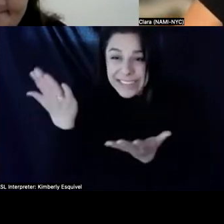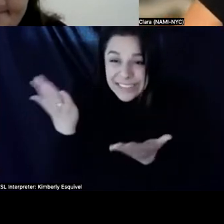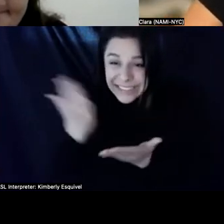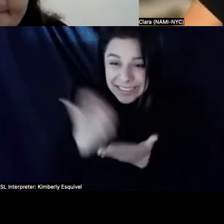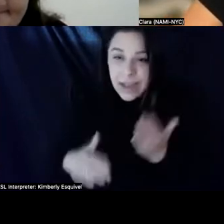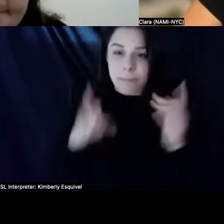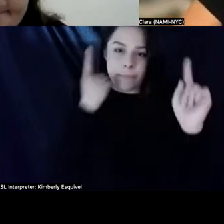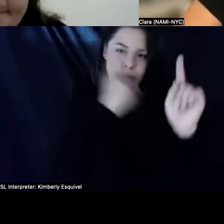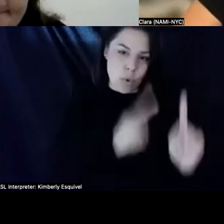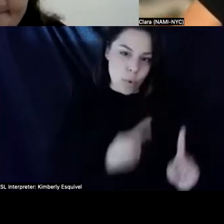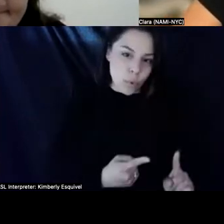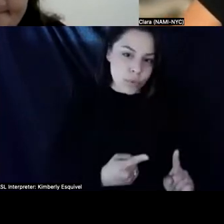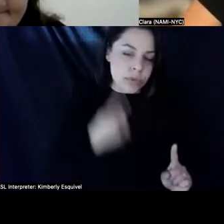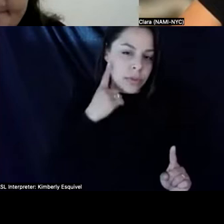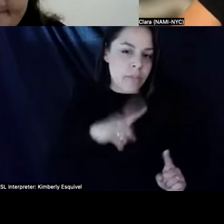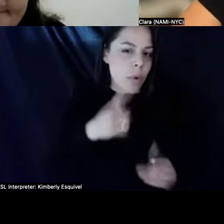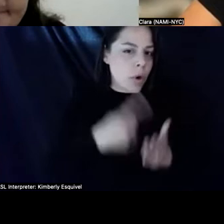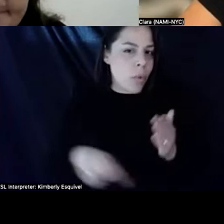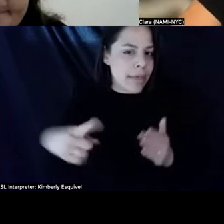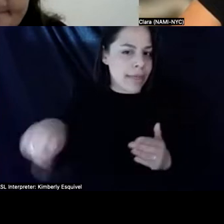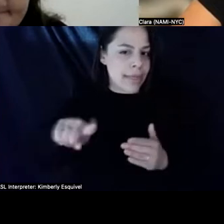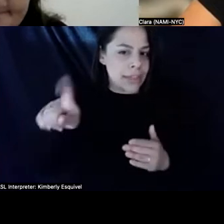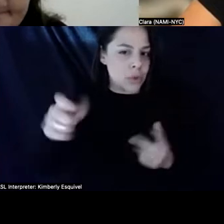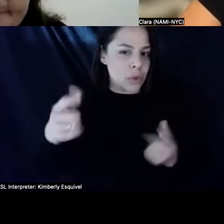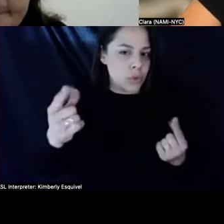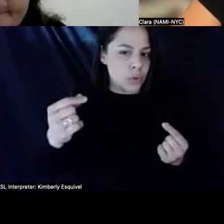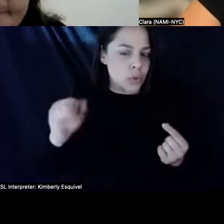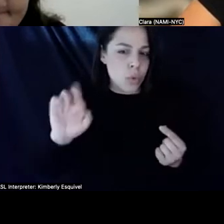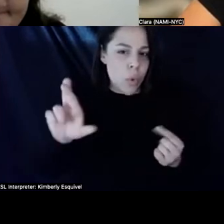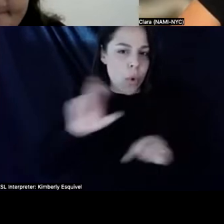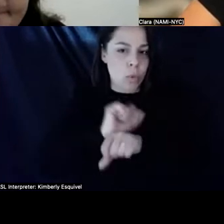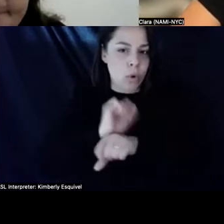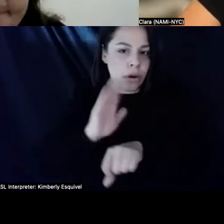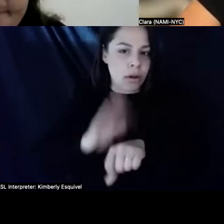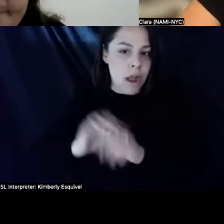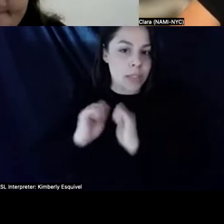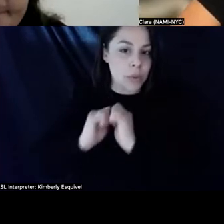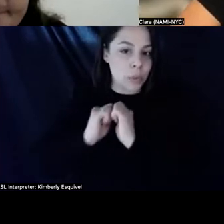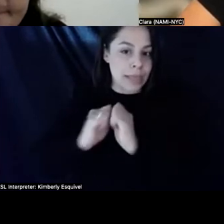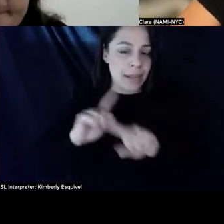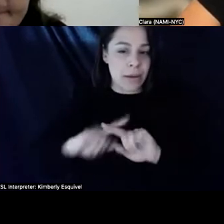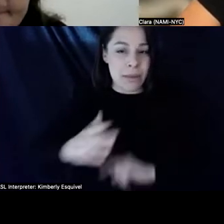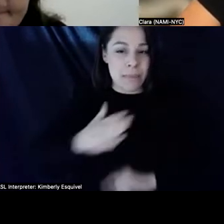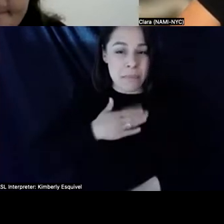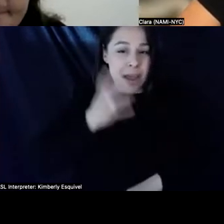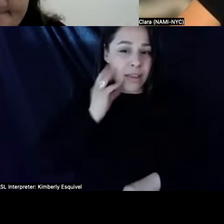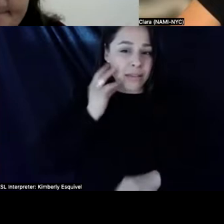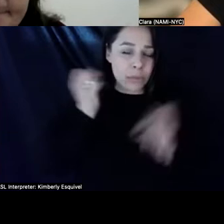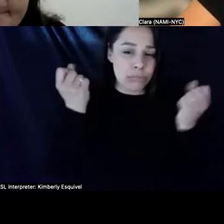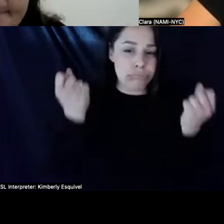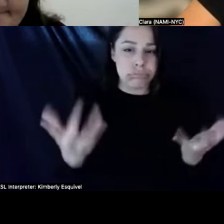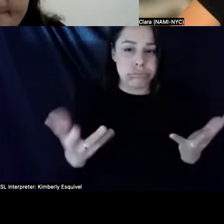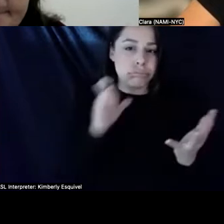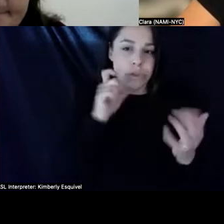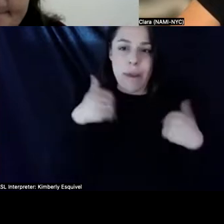for what they should be doing or what you should be working on together. But in my experience, many tenants don't even get